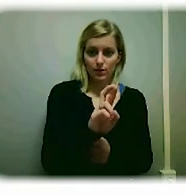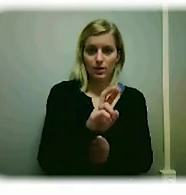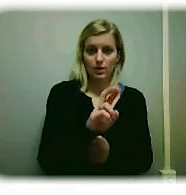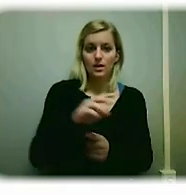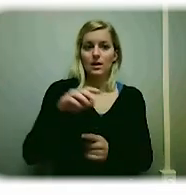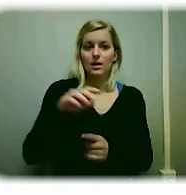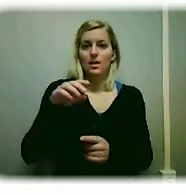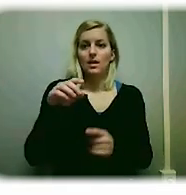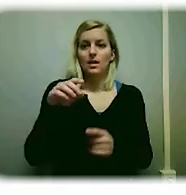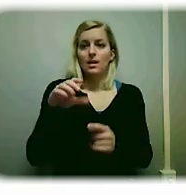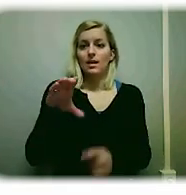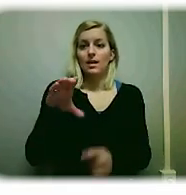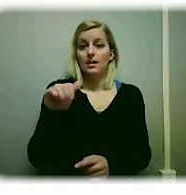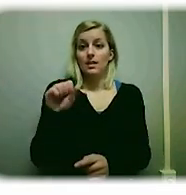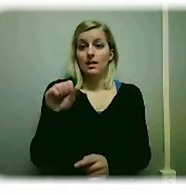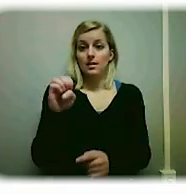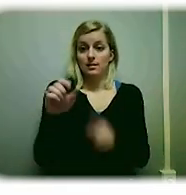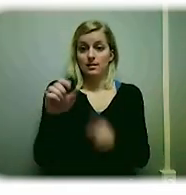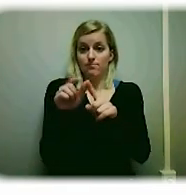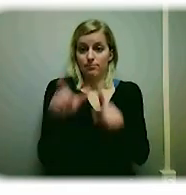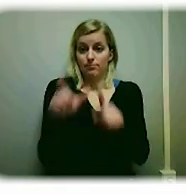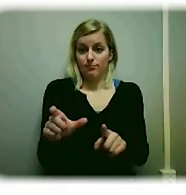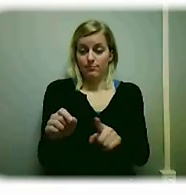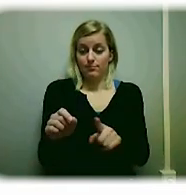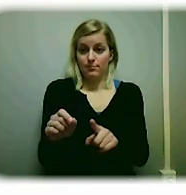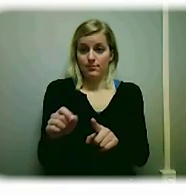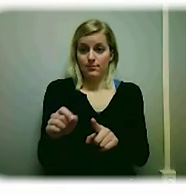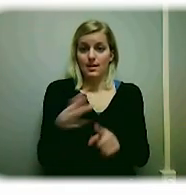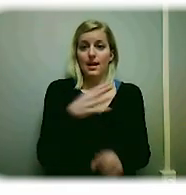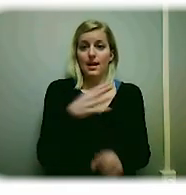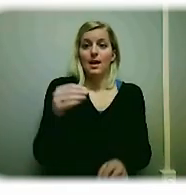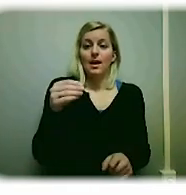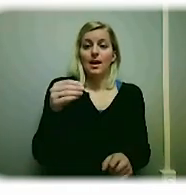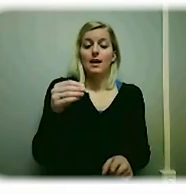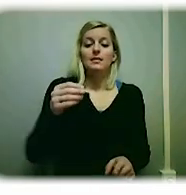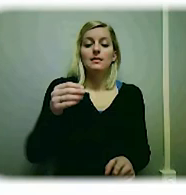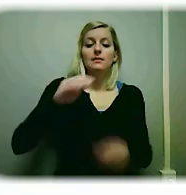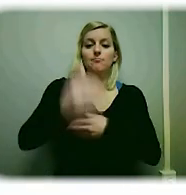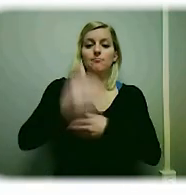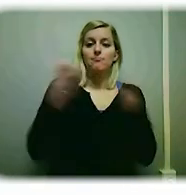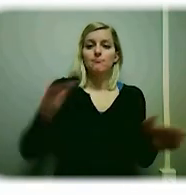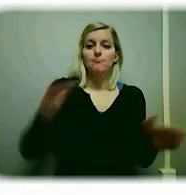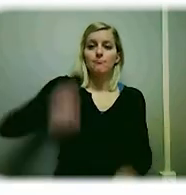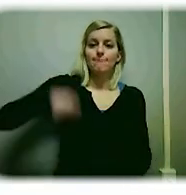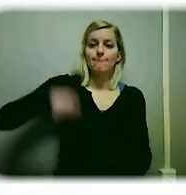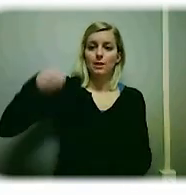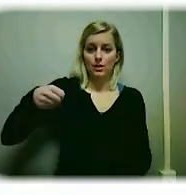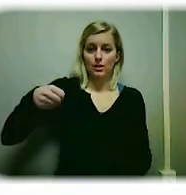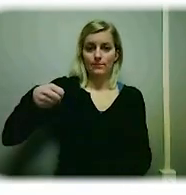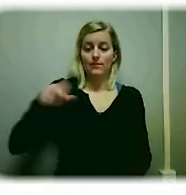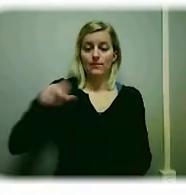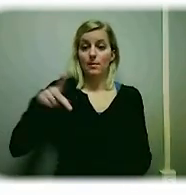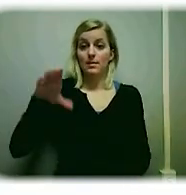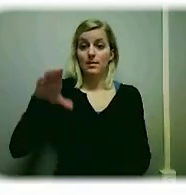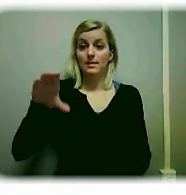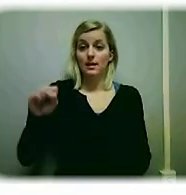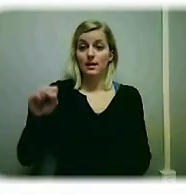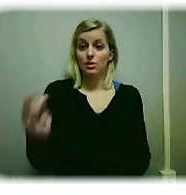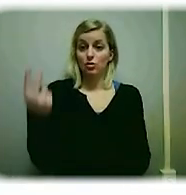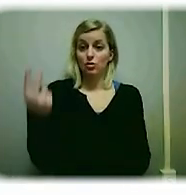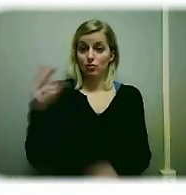one system carry case. The DigiWave personal communication system two-way, PCS-2, includes the following.